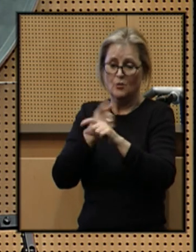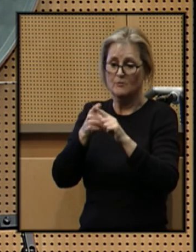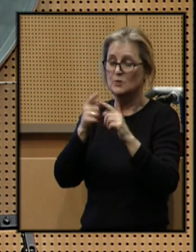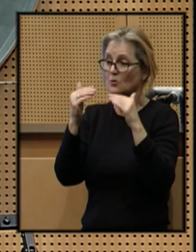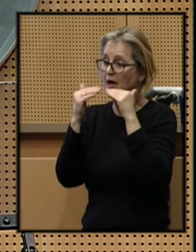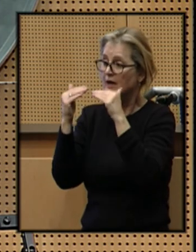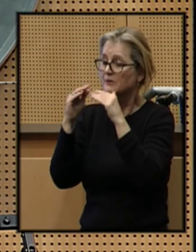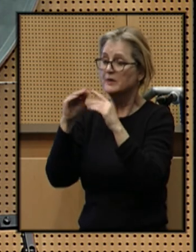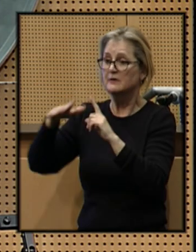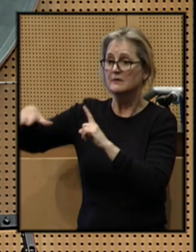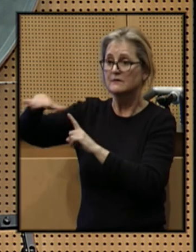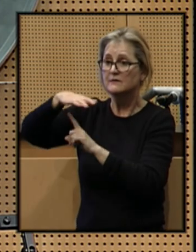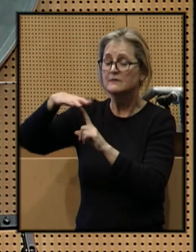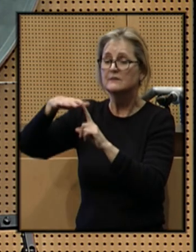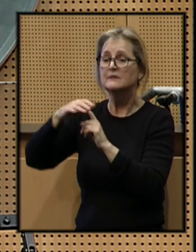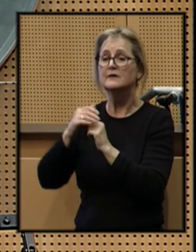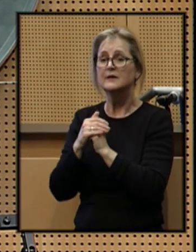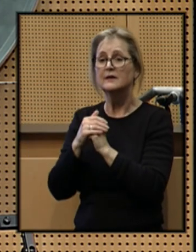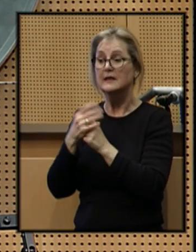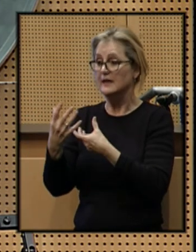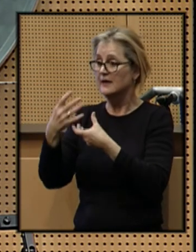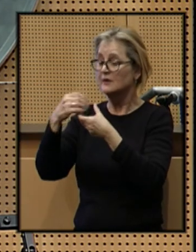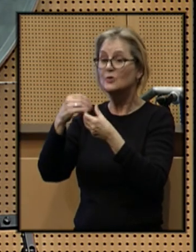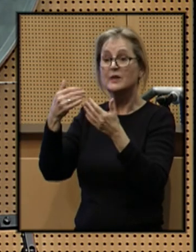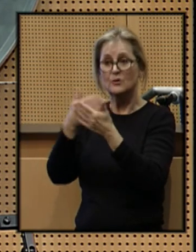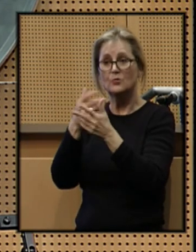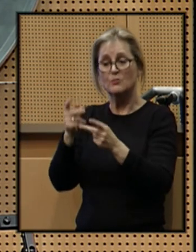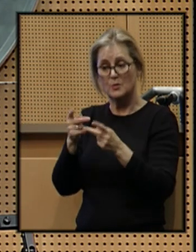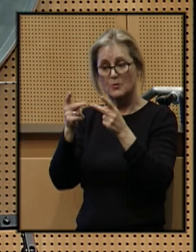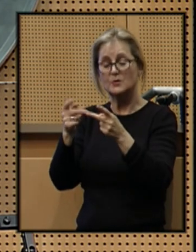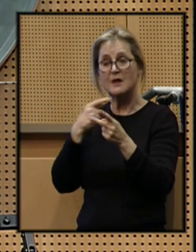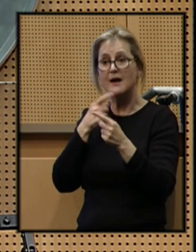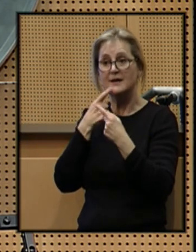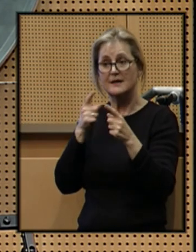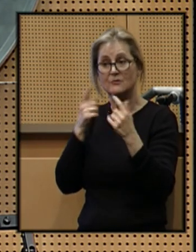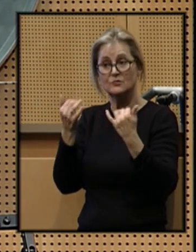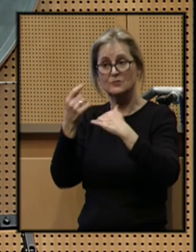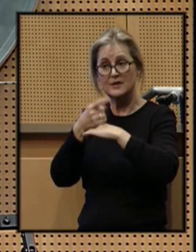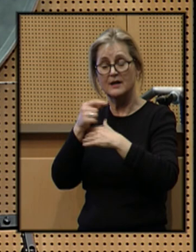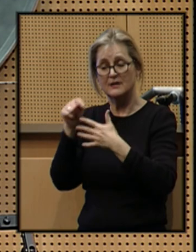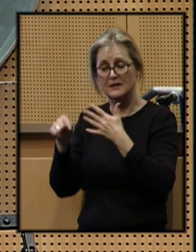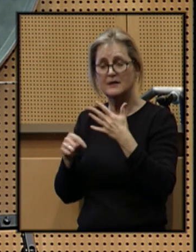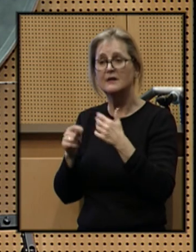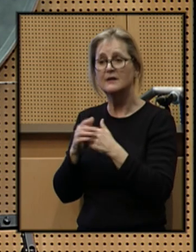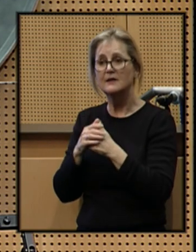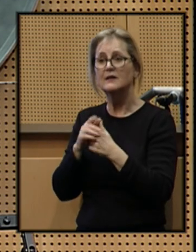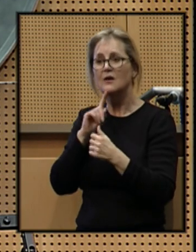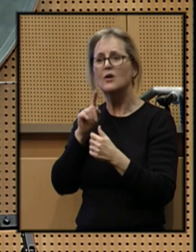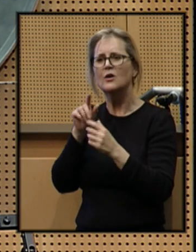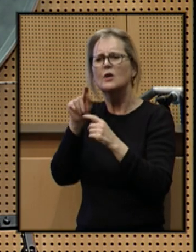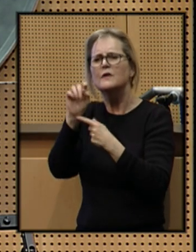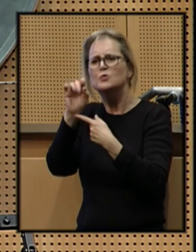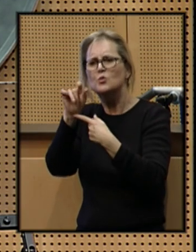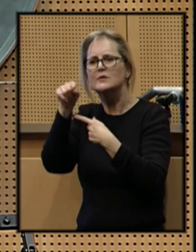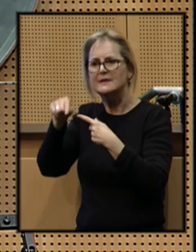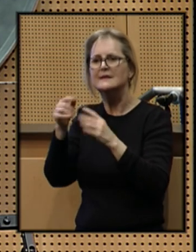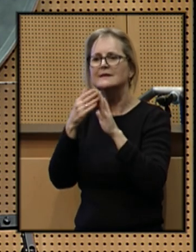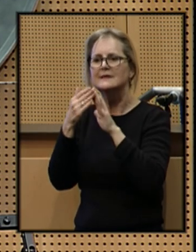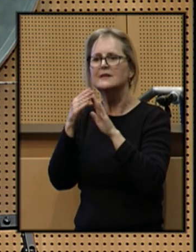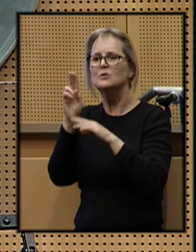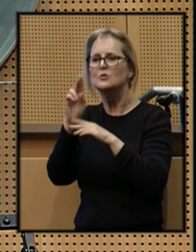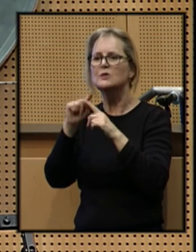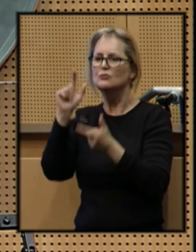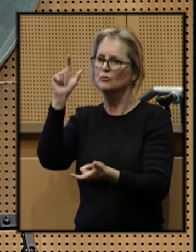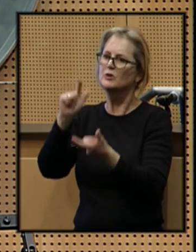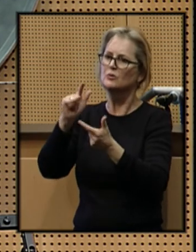equity in the environment, including the new proposals I announced today, are the tools this city is using to